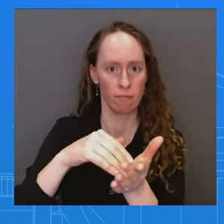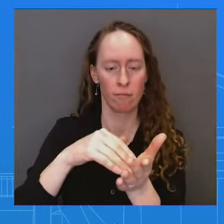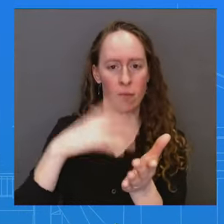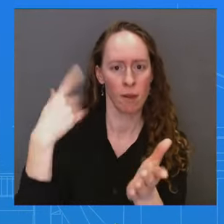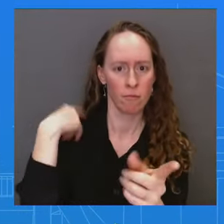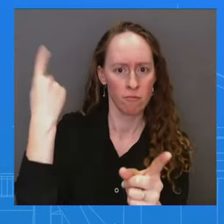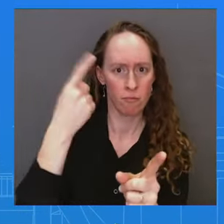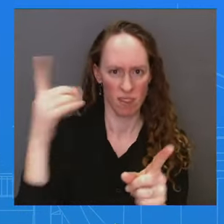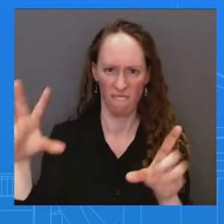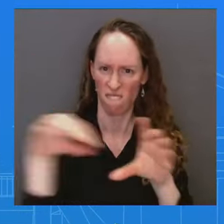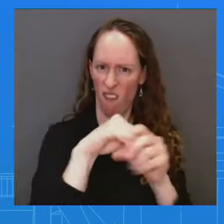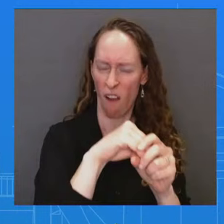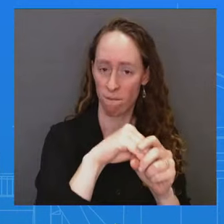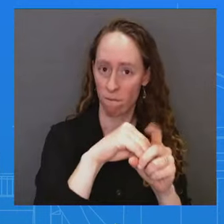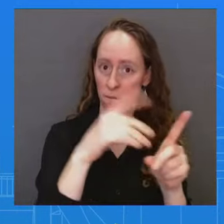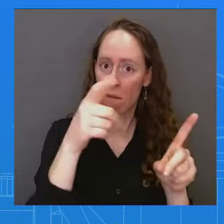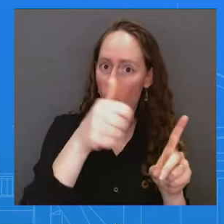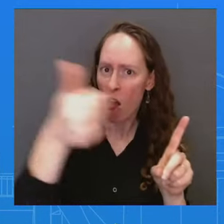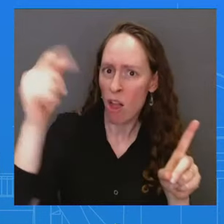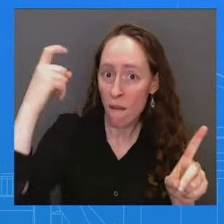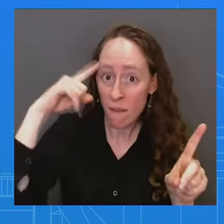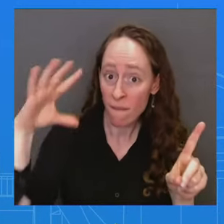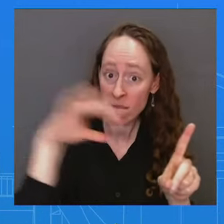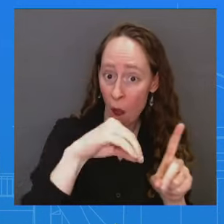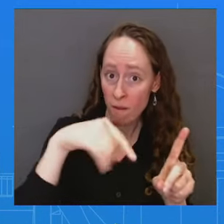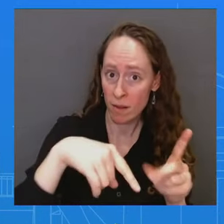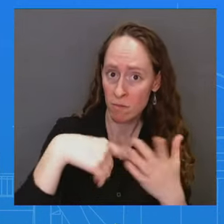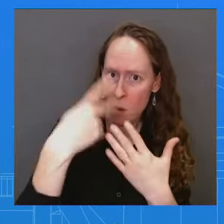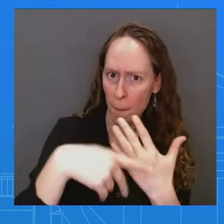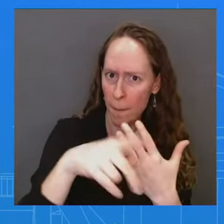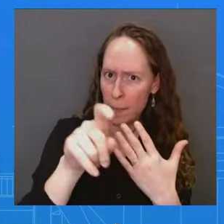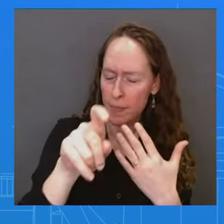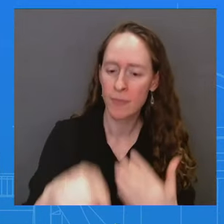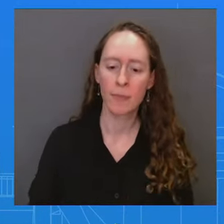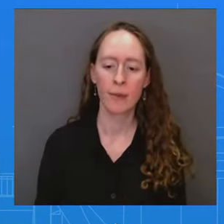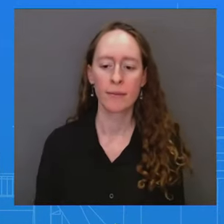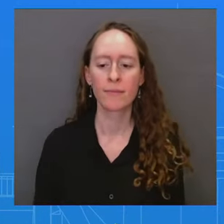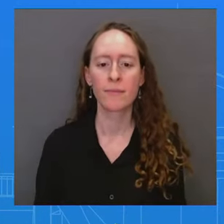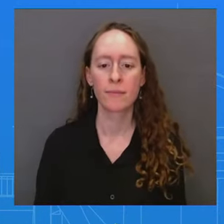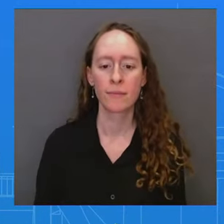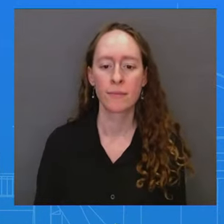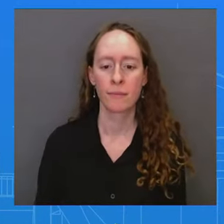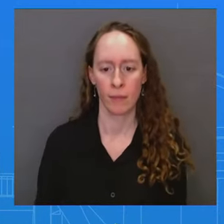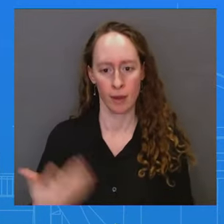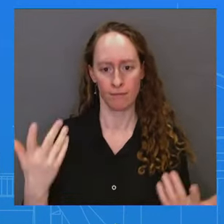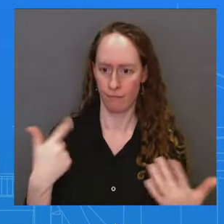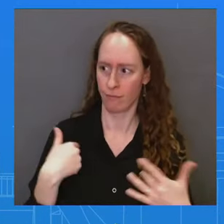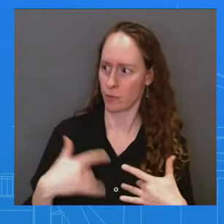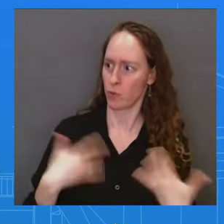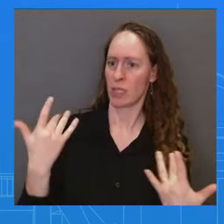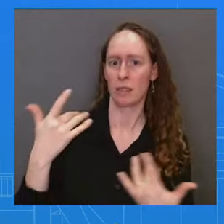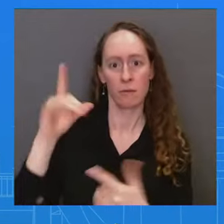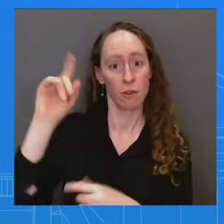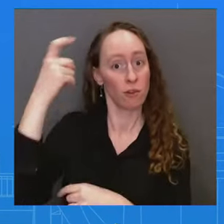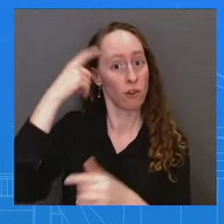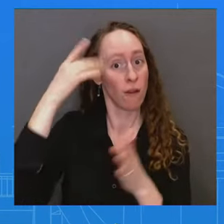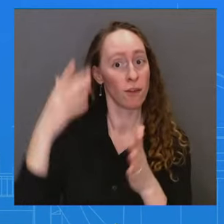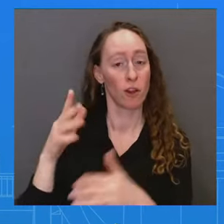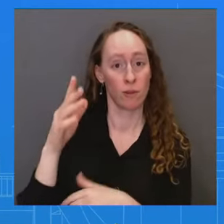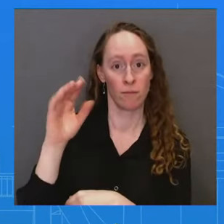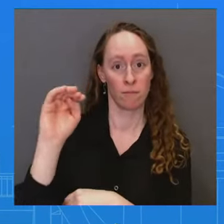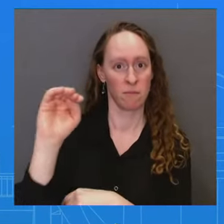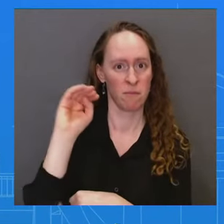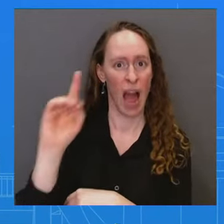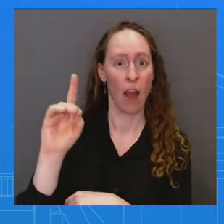uh, it's important. Uh, we are glad to see that, uh, governor, uh, the governor of Maryland has, uh, you know, has started